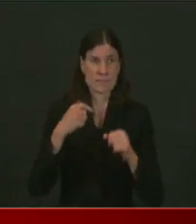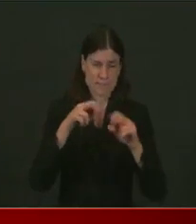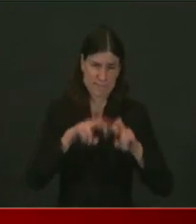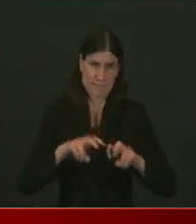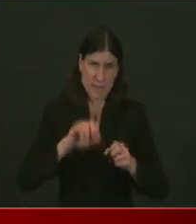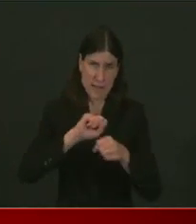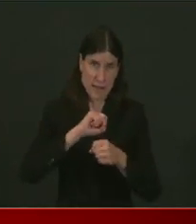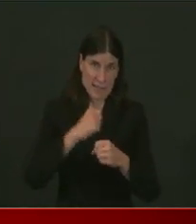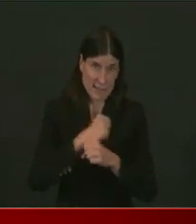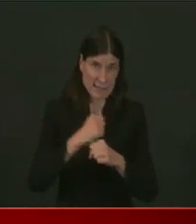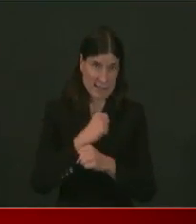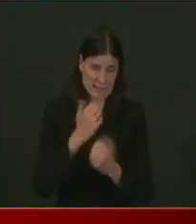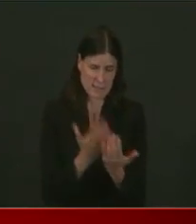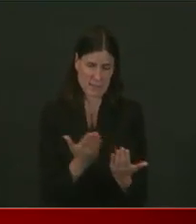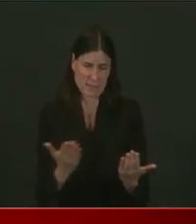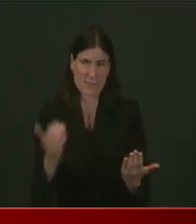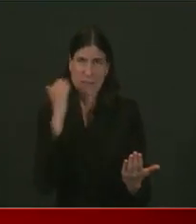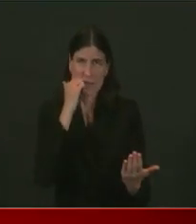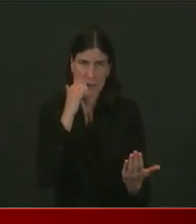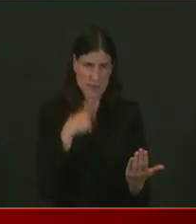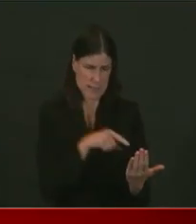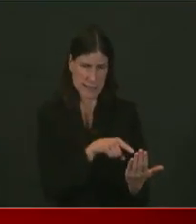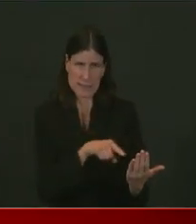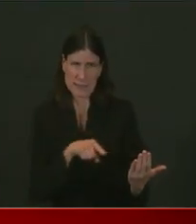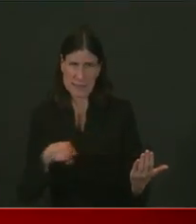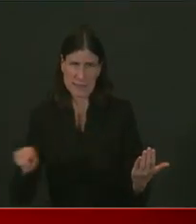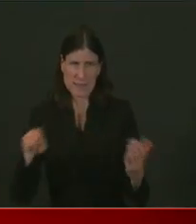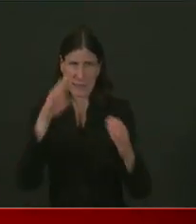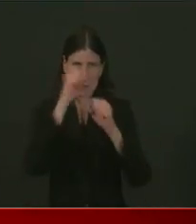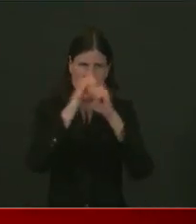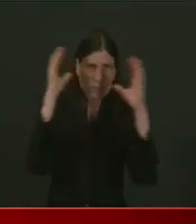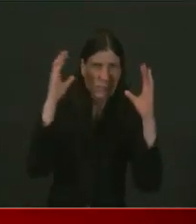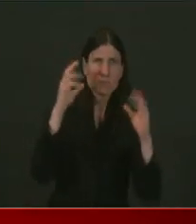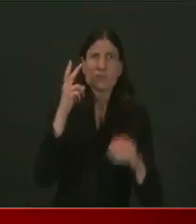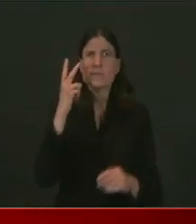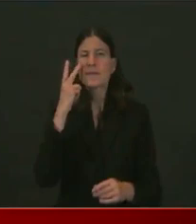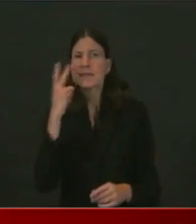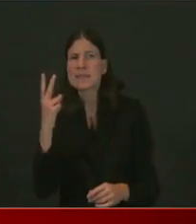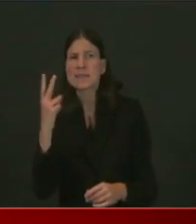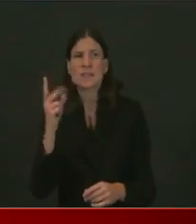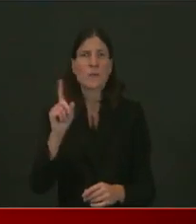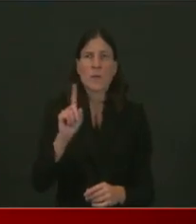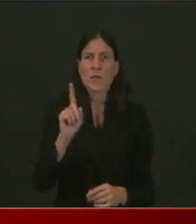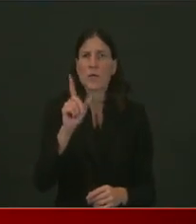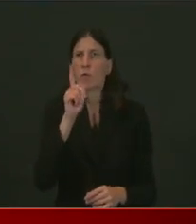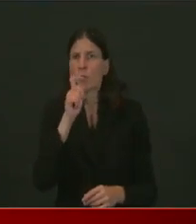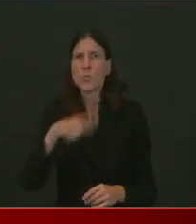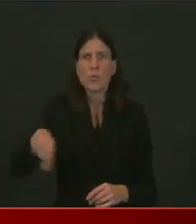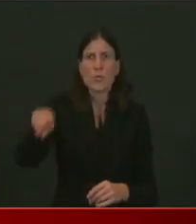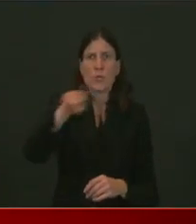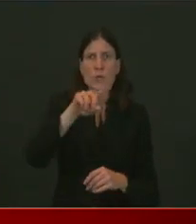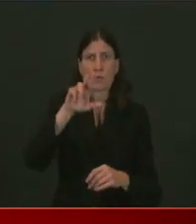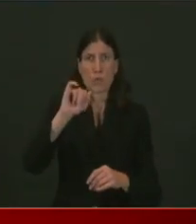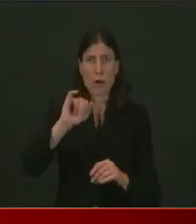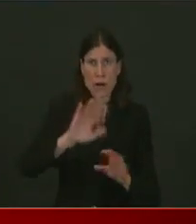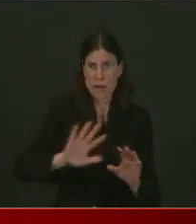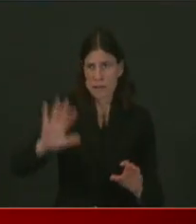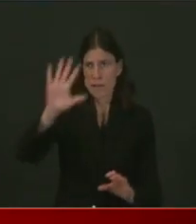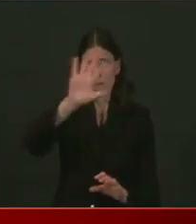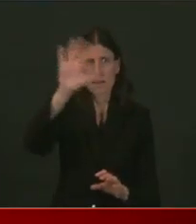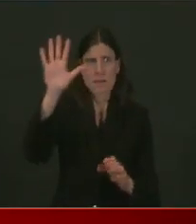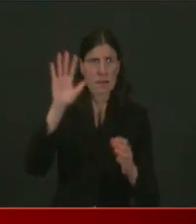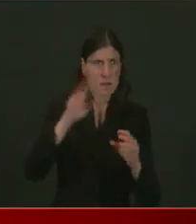How are we doing with our percent positive? How are we doing with our percent positive in the areas that have been most affected?